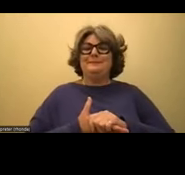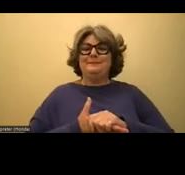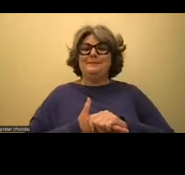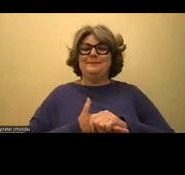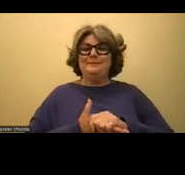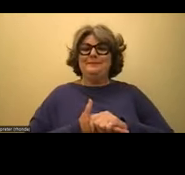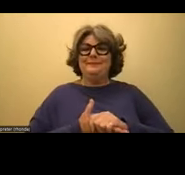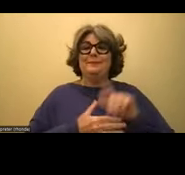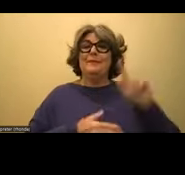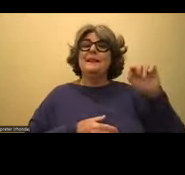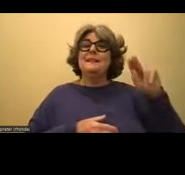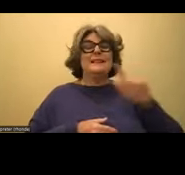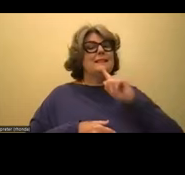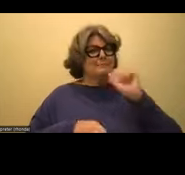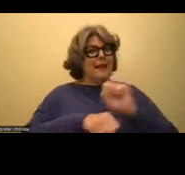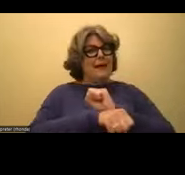Absolutely.